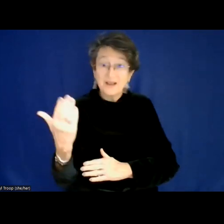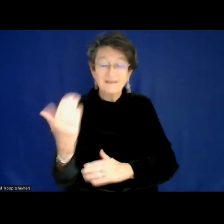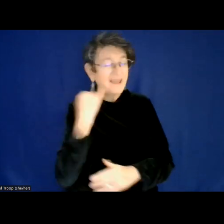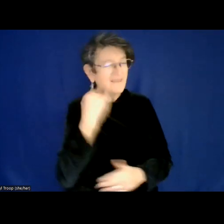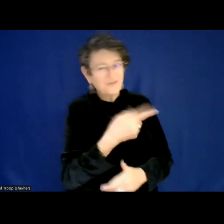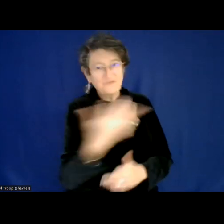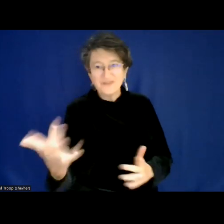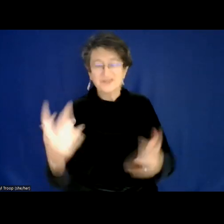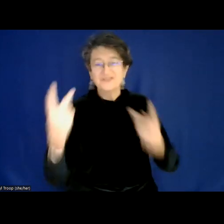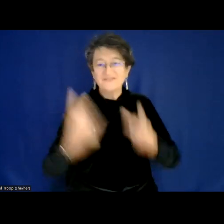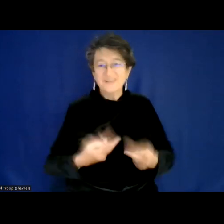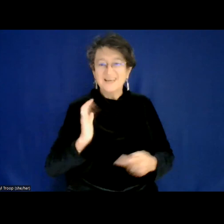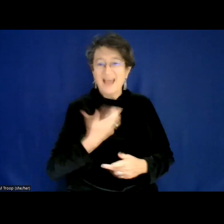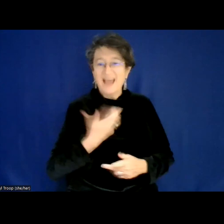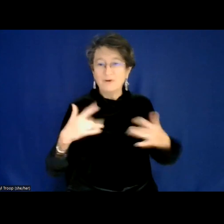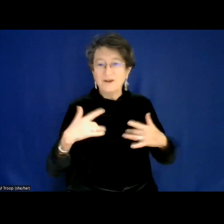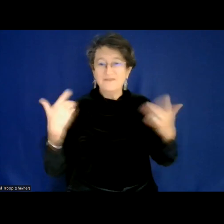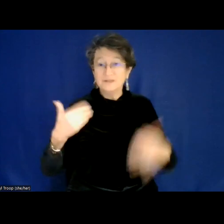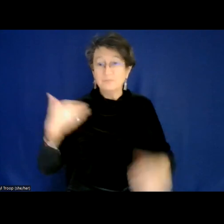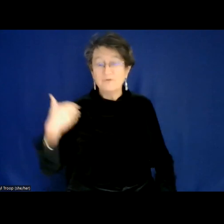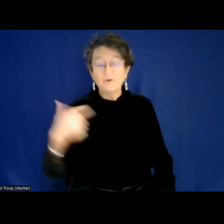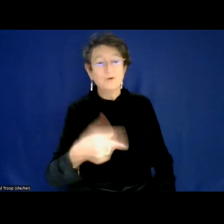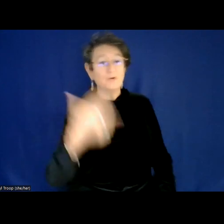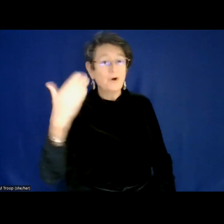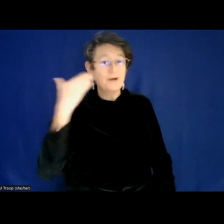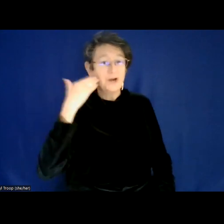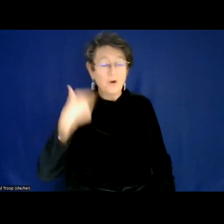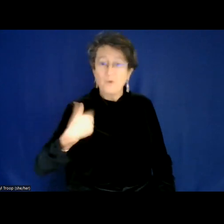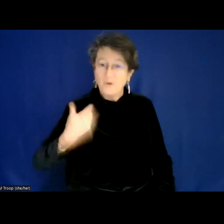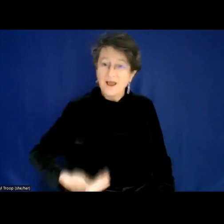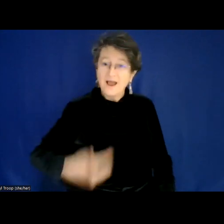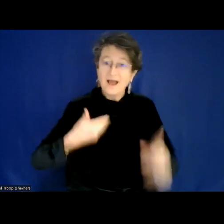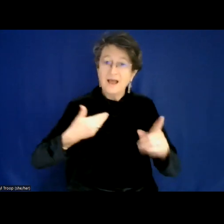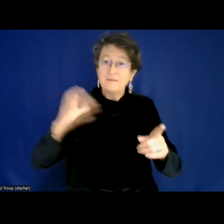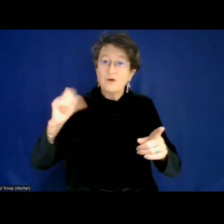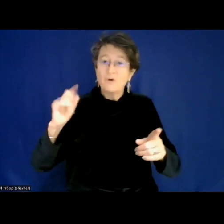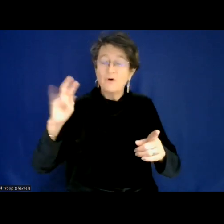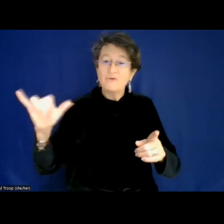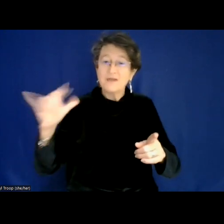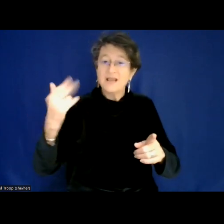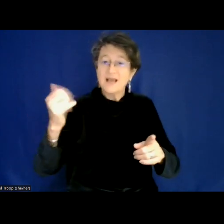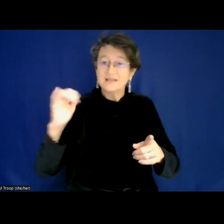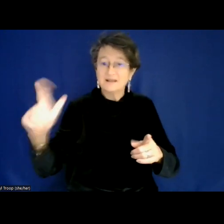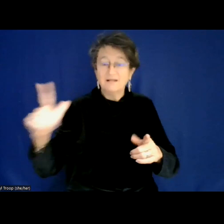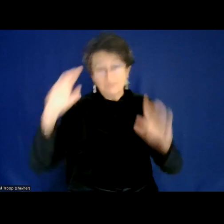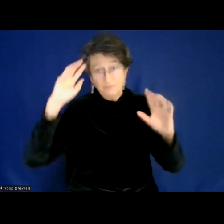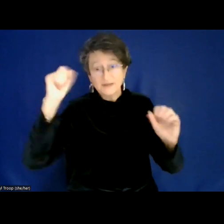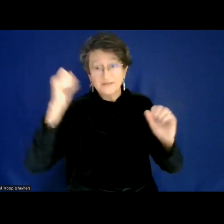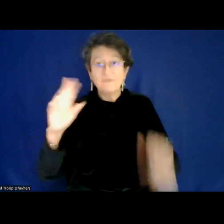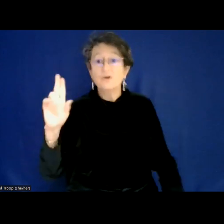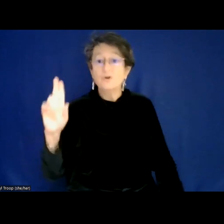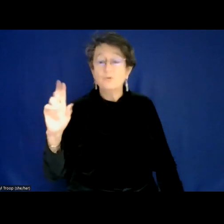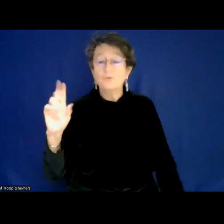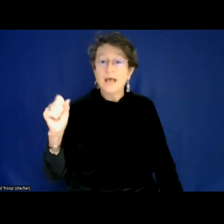before, you already know who I am. I'm Cori Haskell, the Vice President of the University of Southern Maine Foundation. And